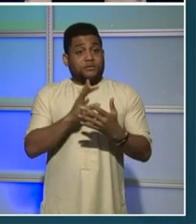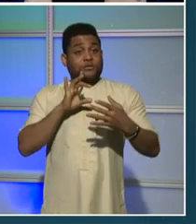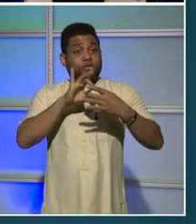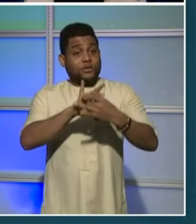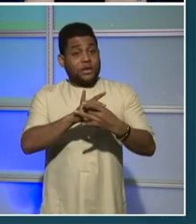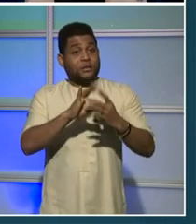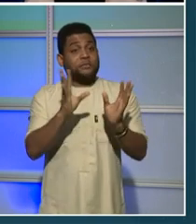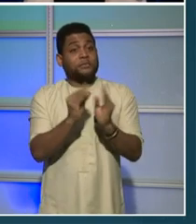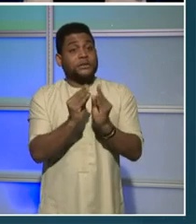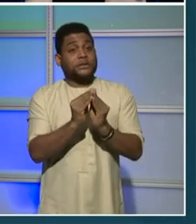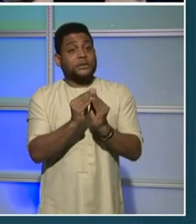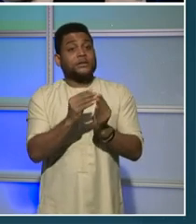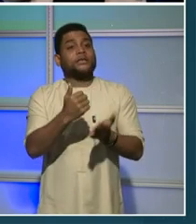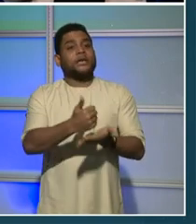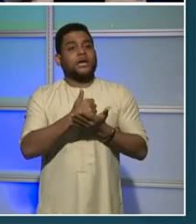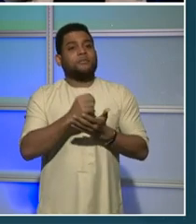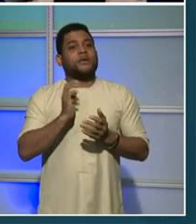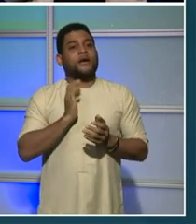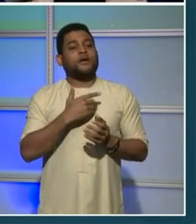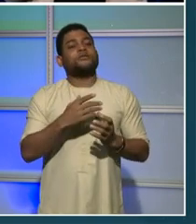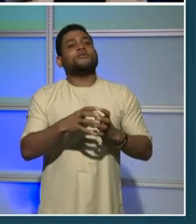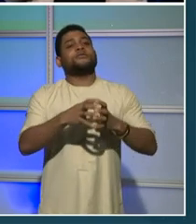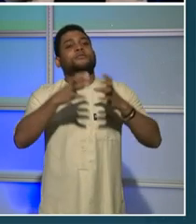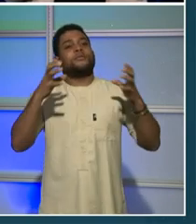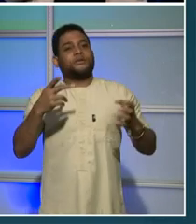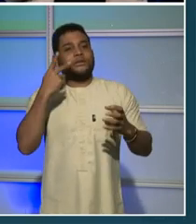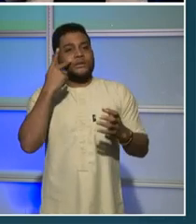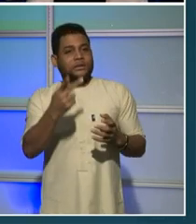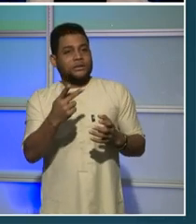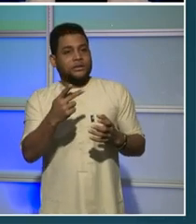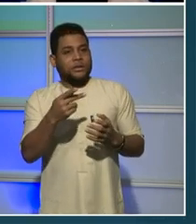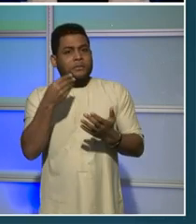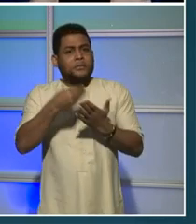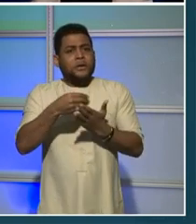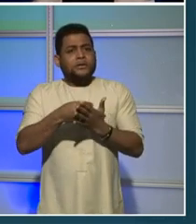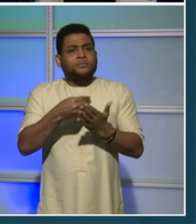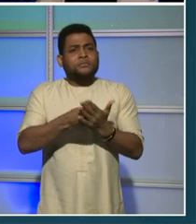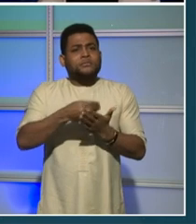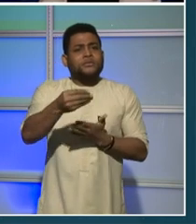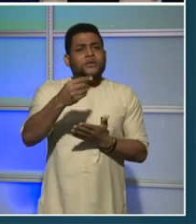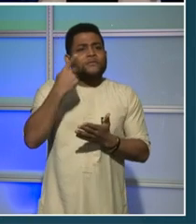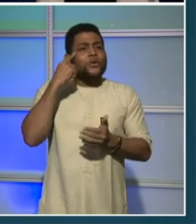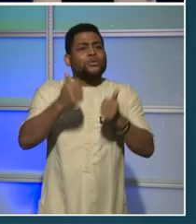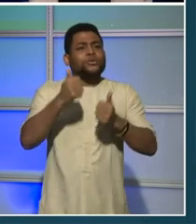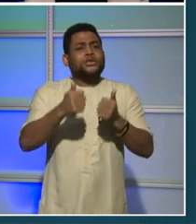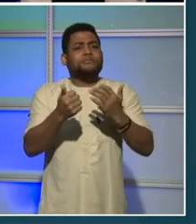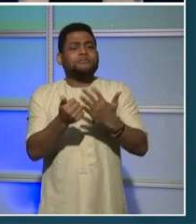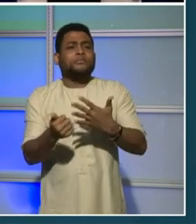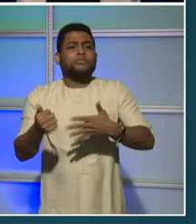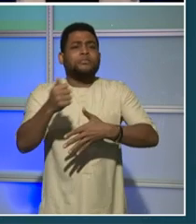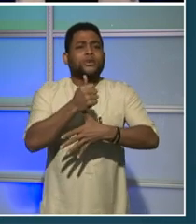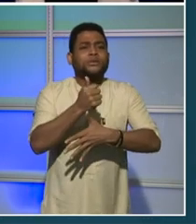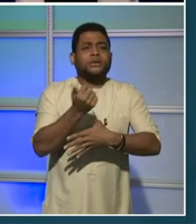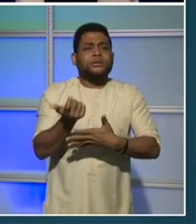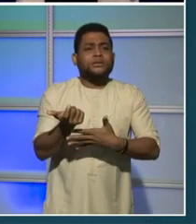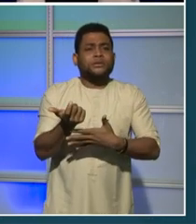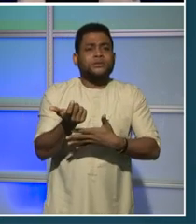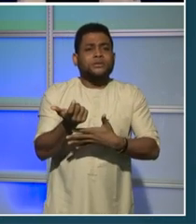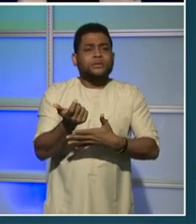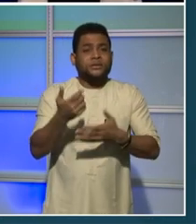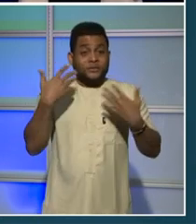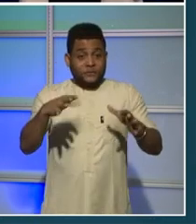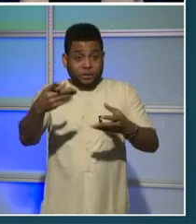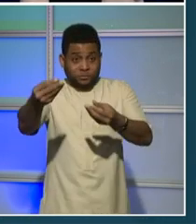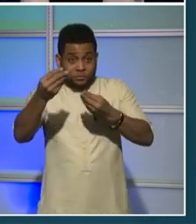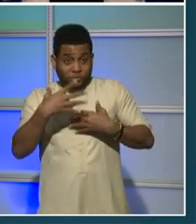more about what you want to see as the most important funding priorities. We then take that information, get final agency input,